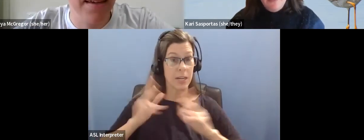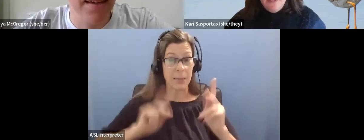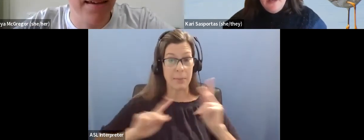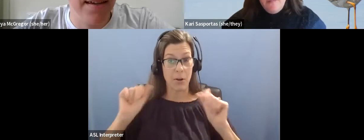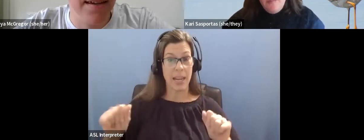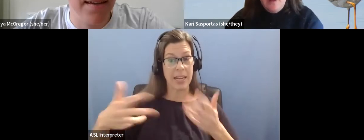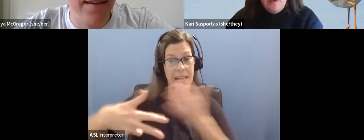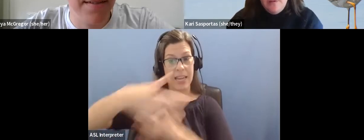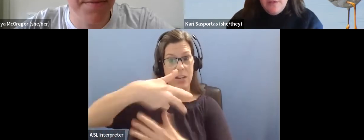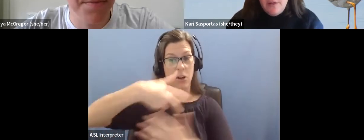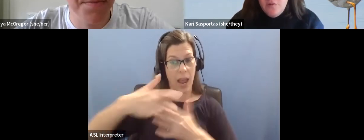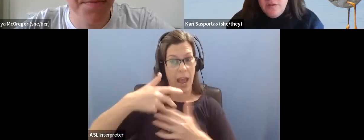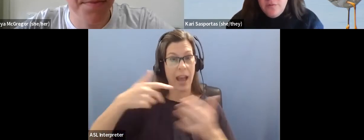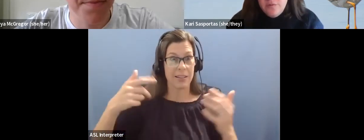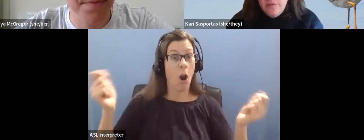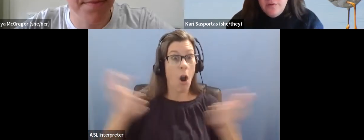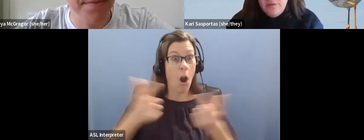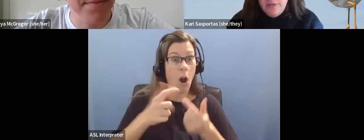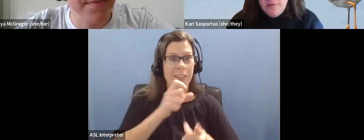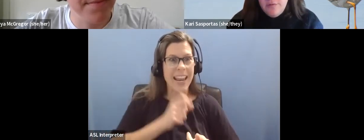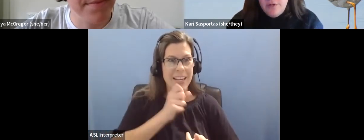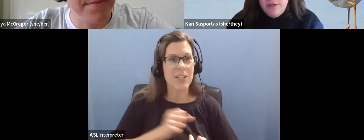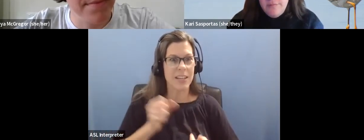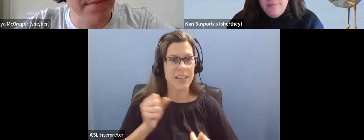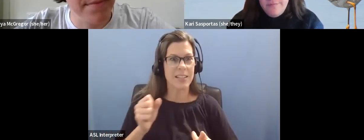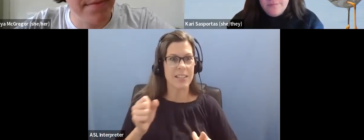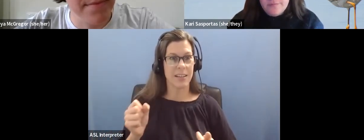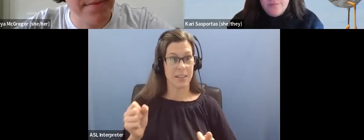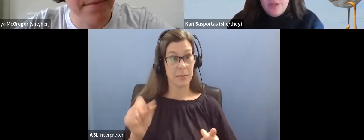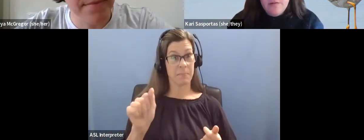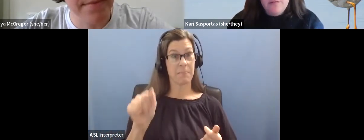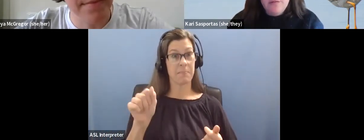Yeah, um, I, I'm really vocal about, um,